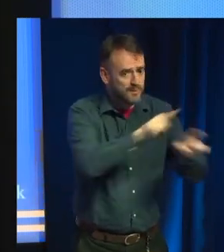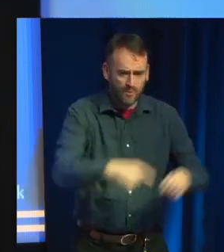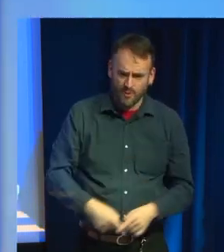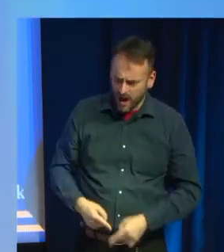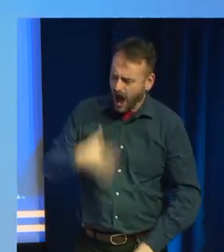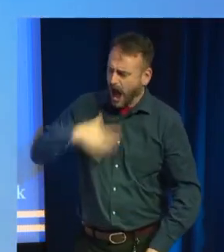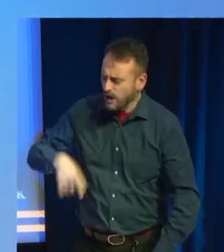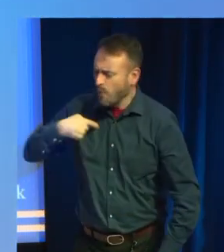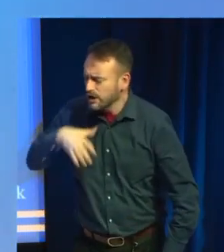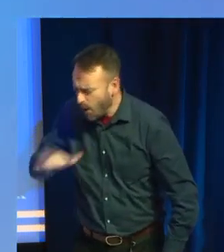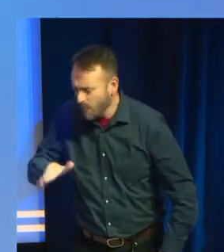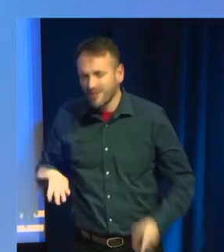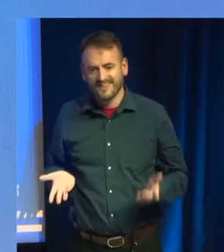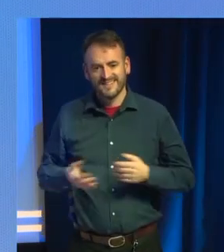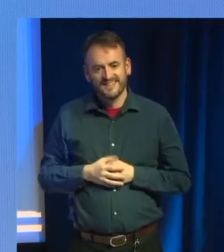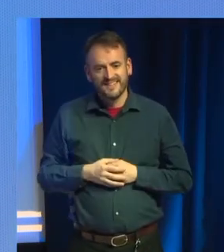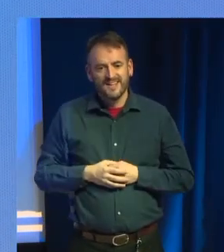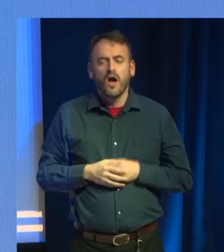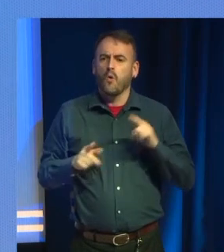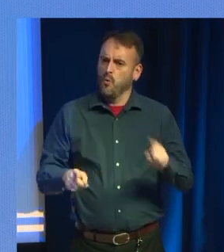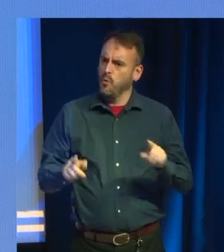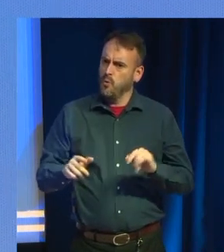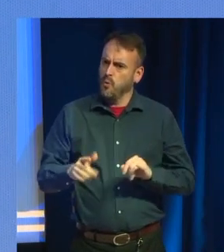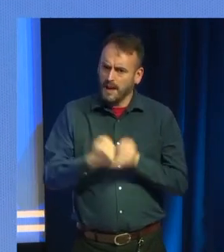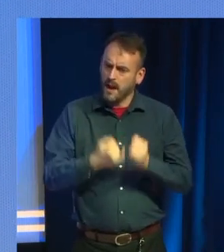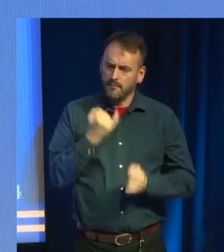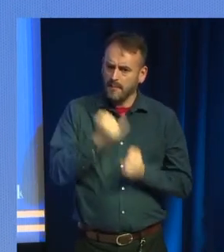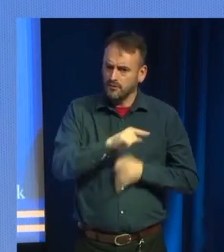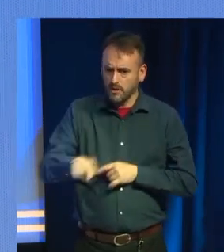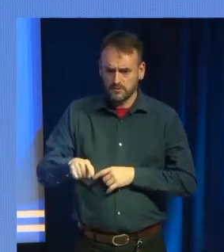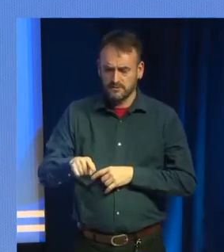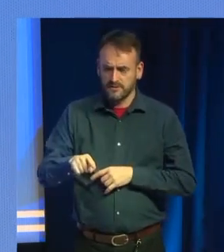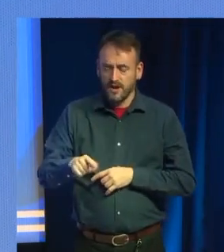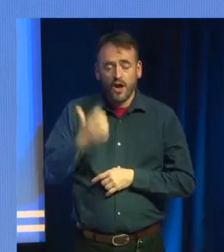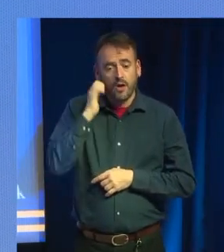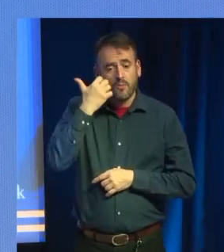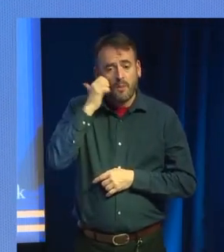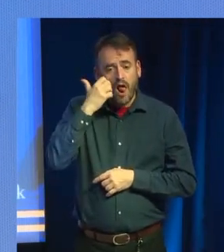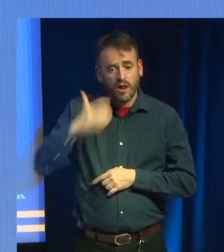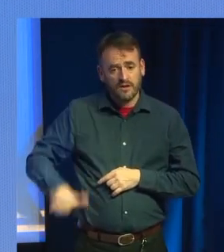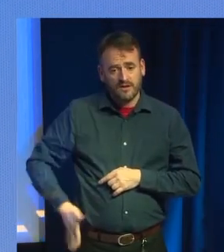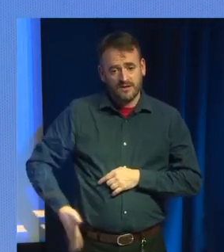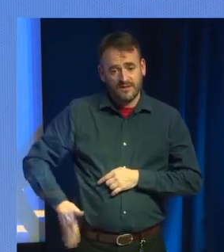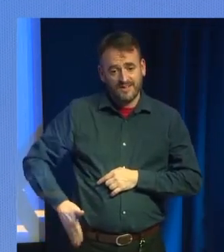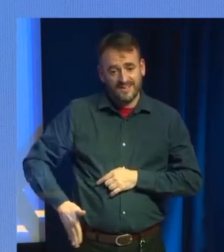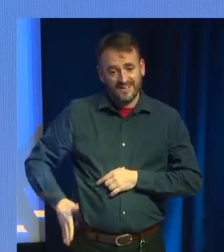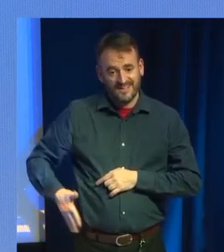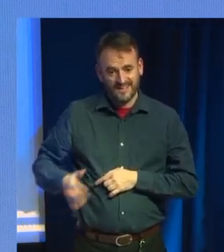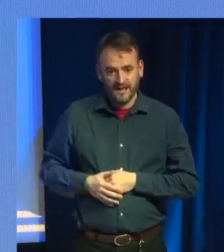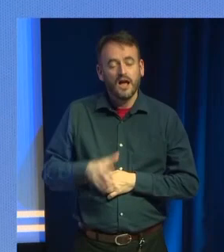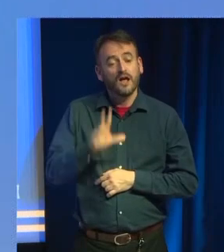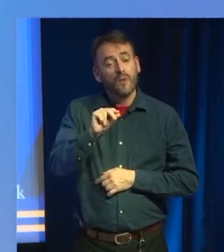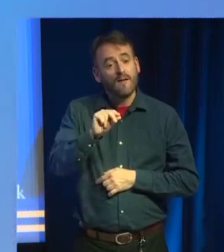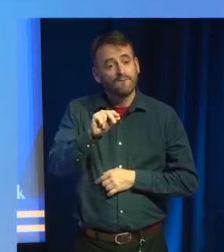What a scab infested odorous pit. Escape a 12, 4,